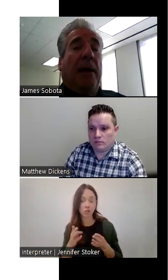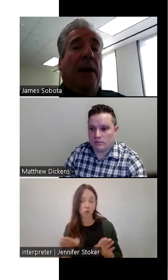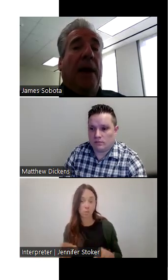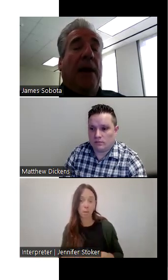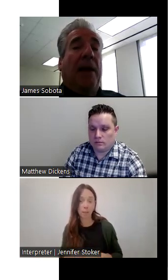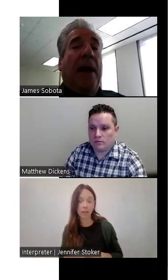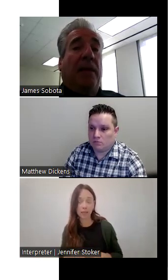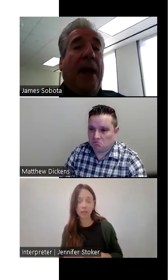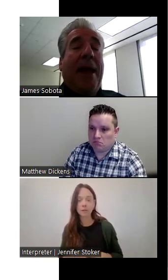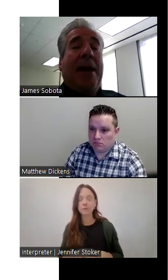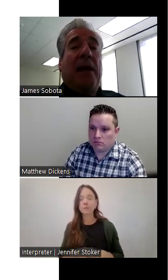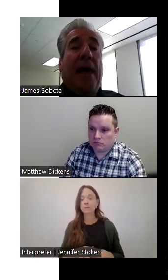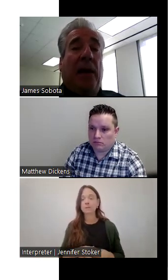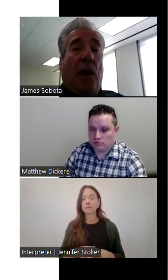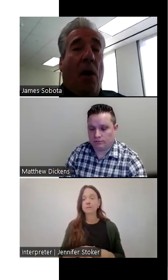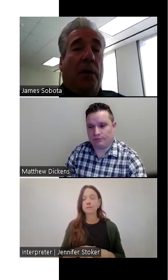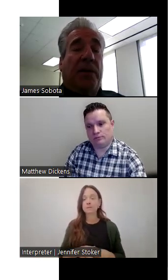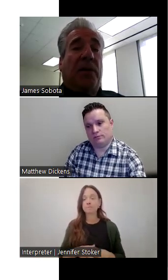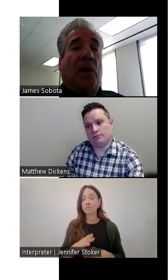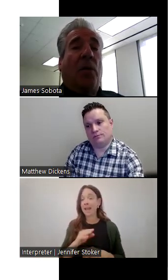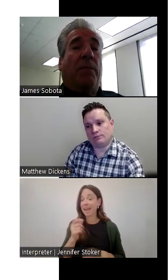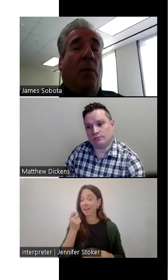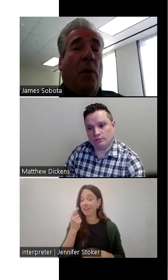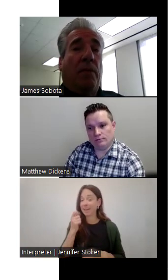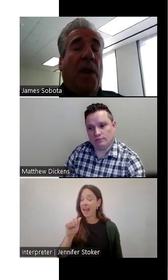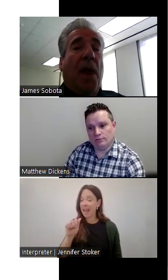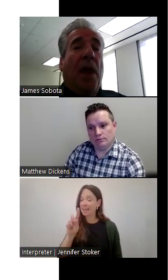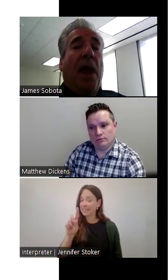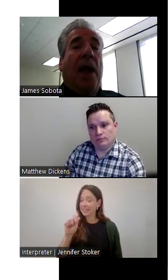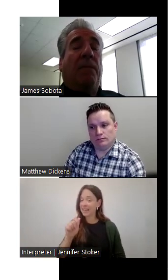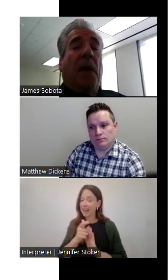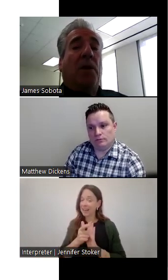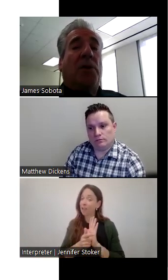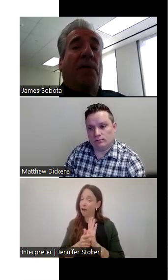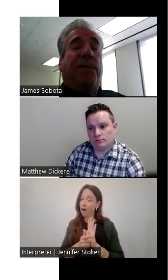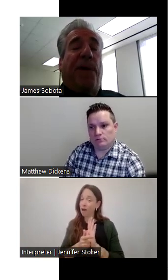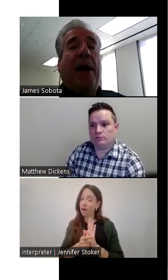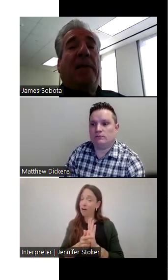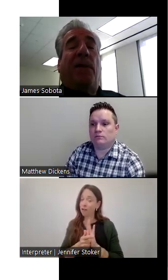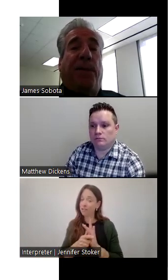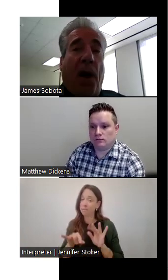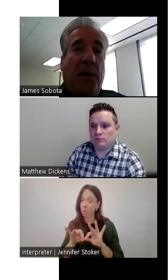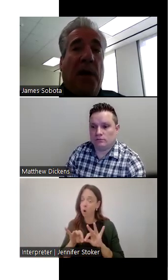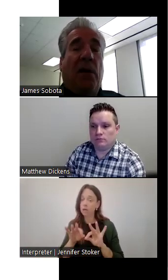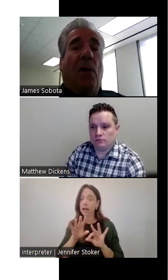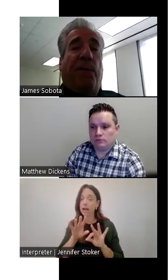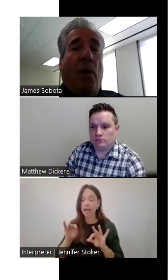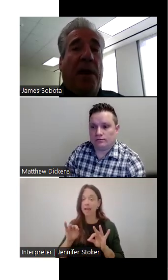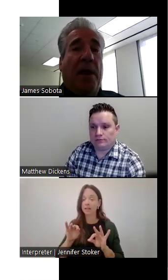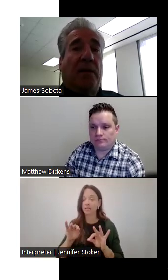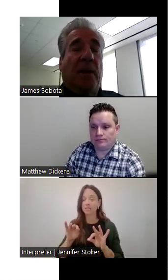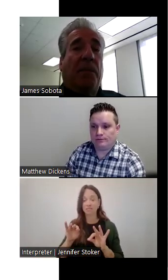and, and, and, and the ADA laws that's so important and to find the funding